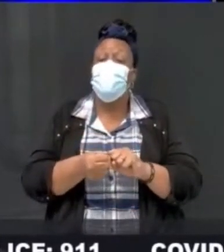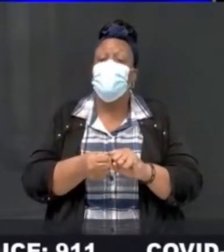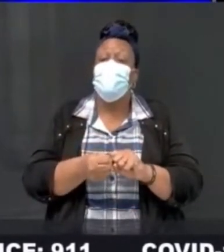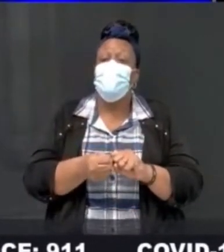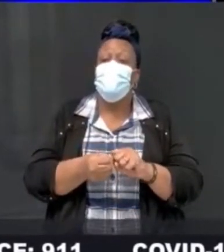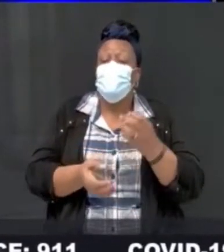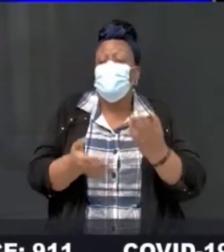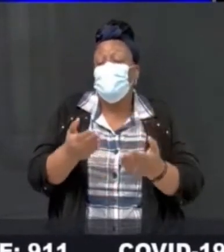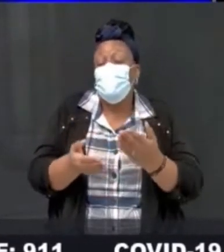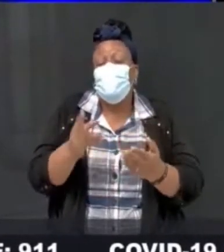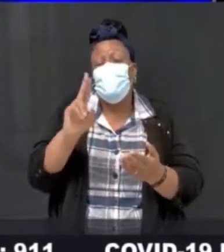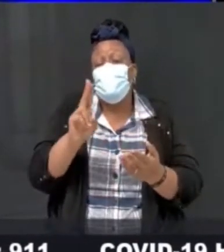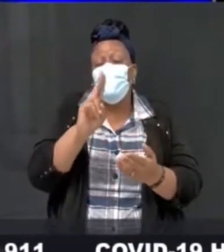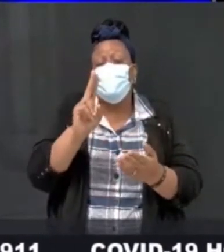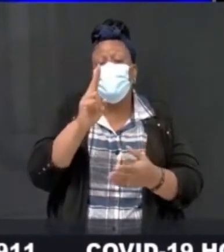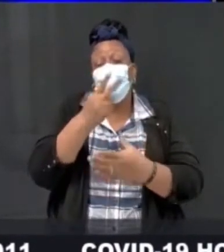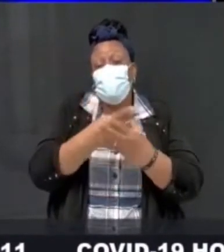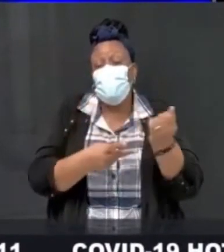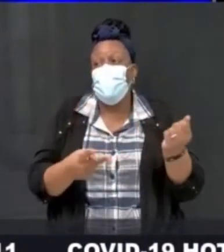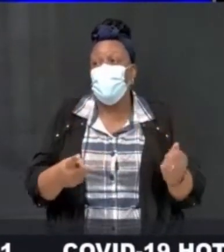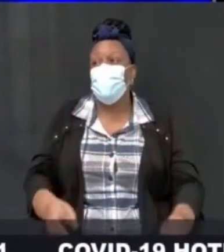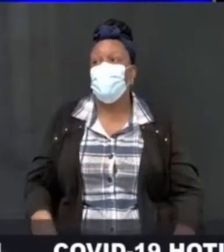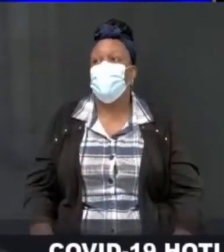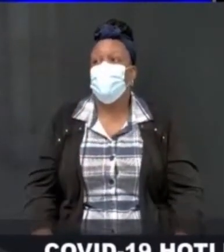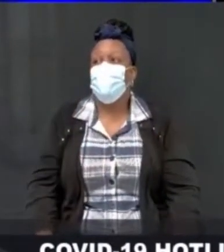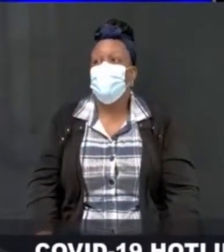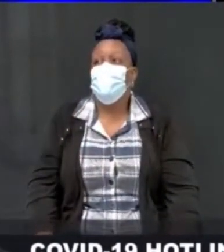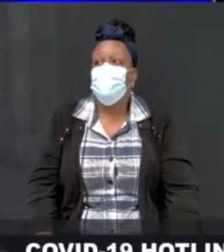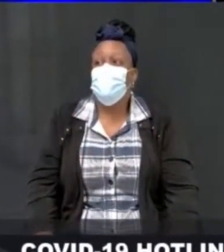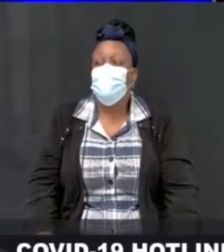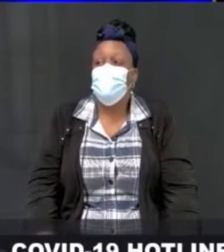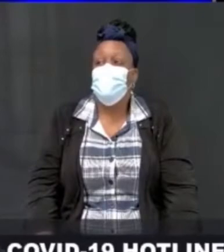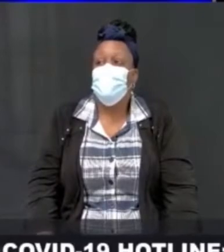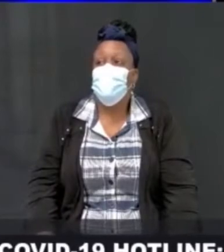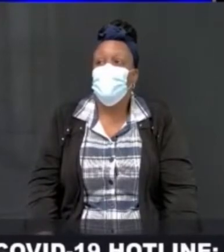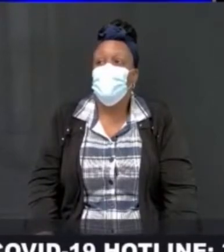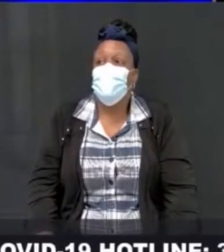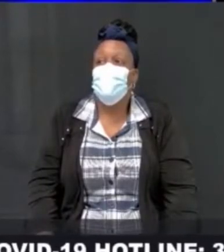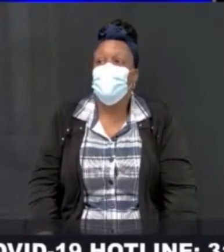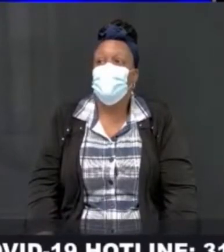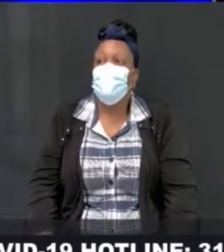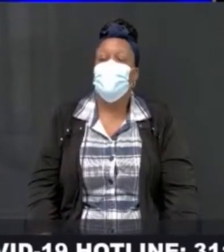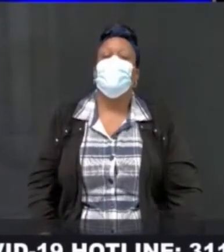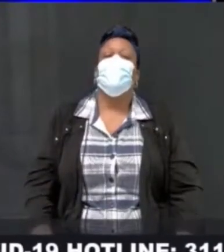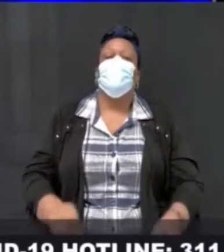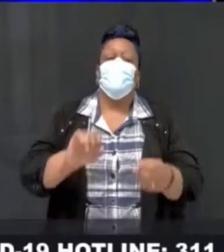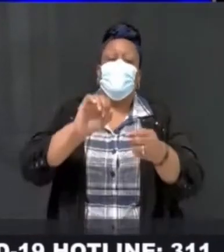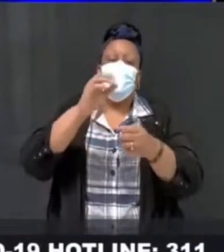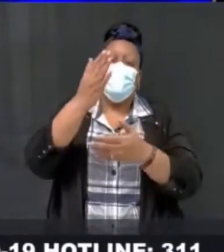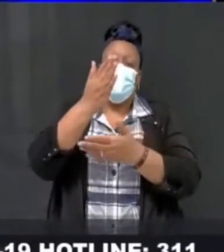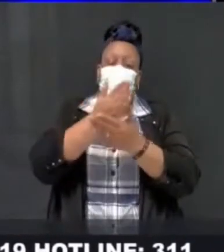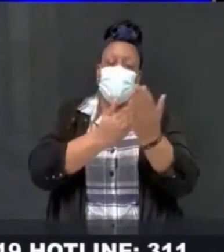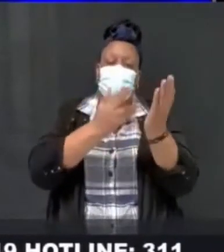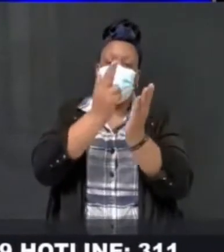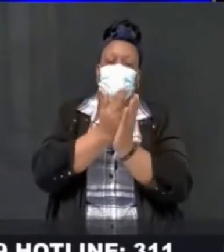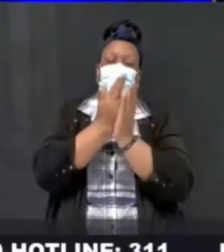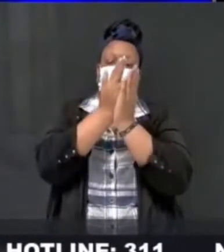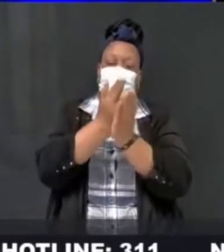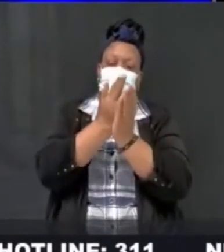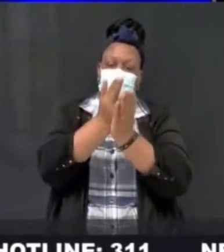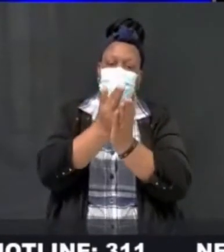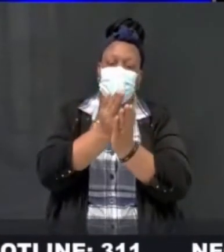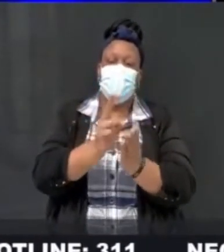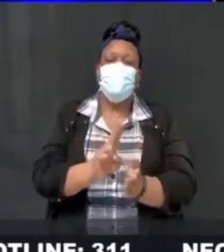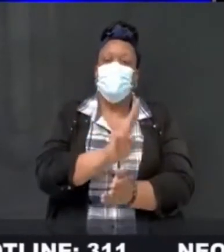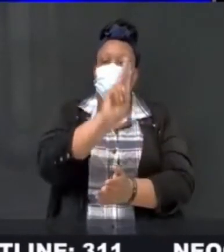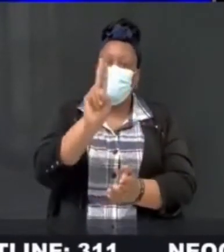test. Some of the cruise ships are using the rapid antigen test to screen persons who they